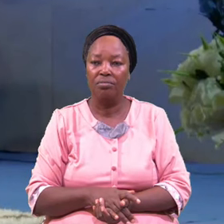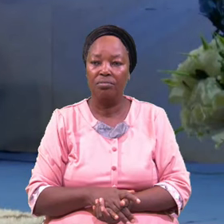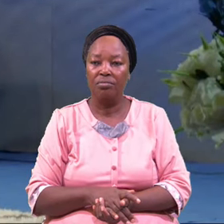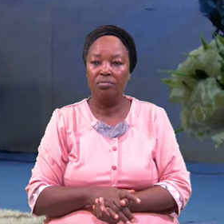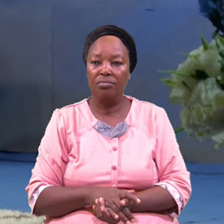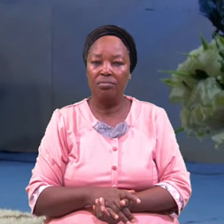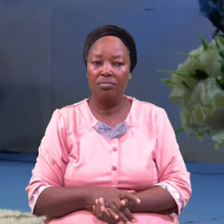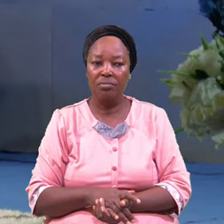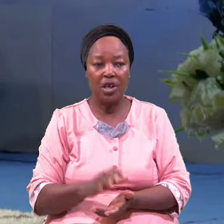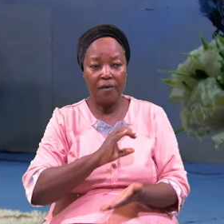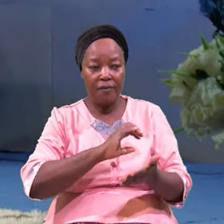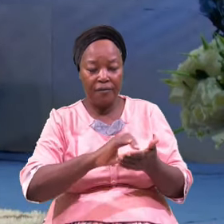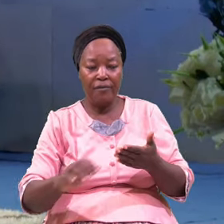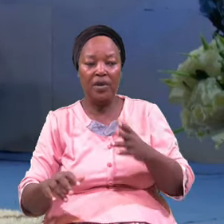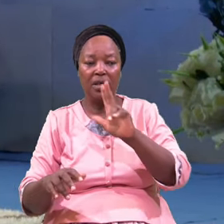But Start One